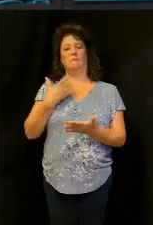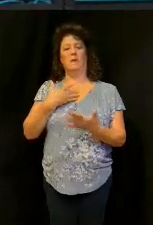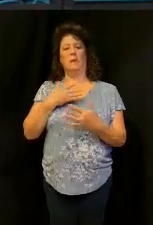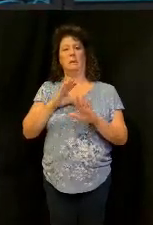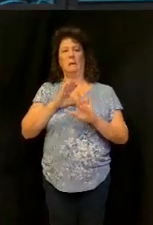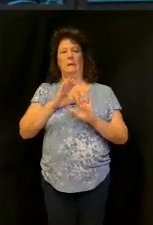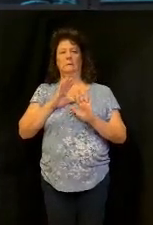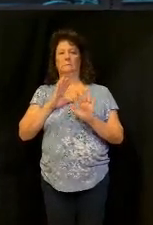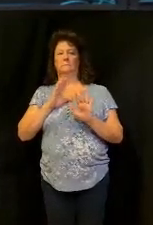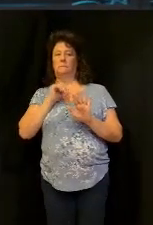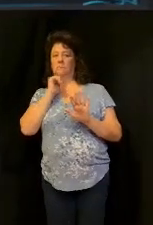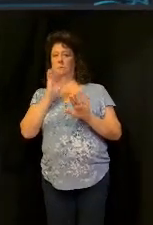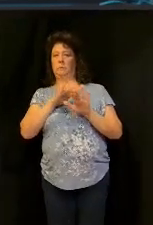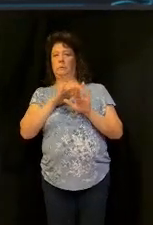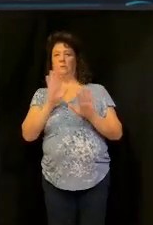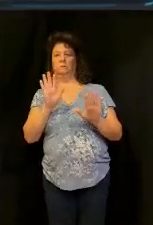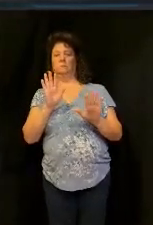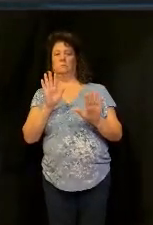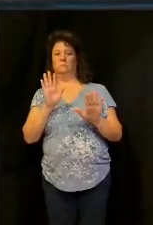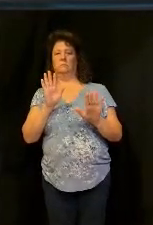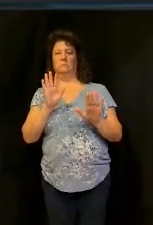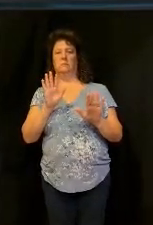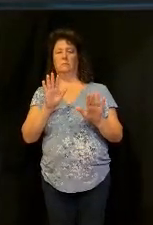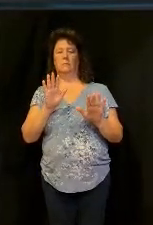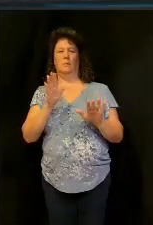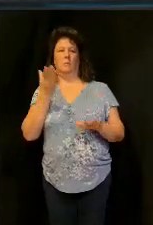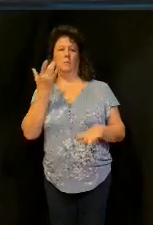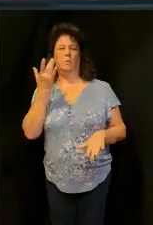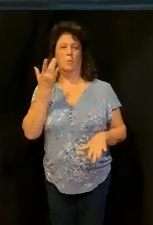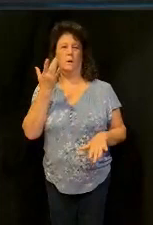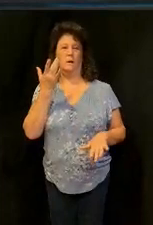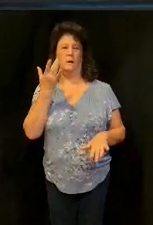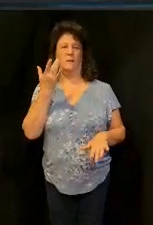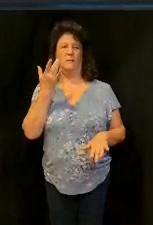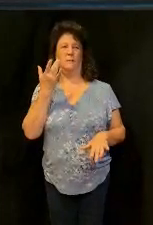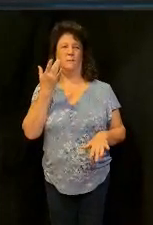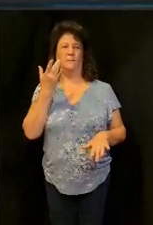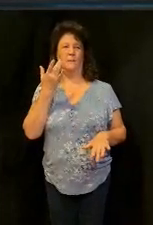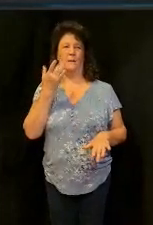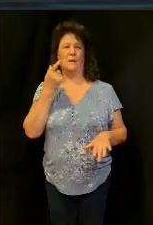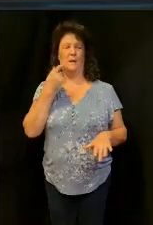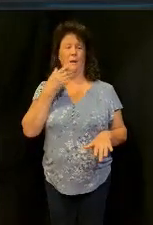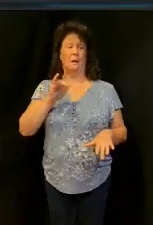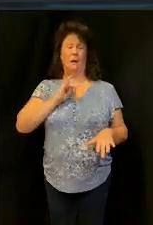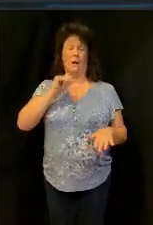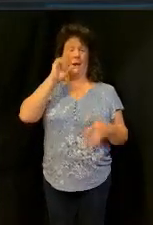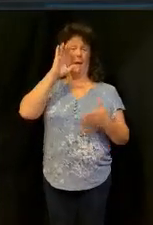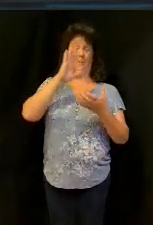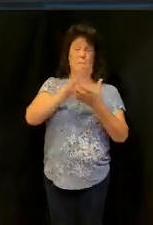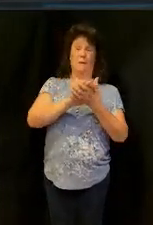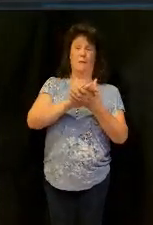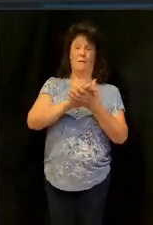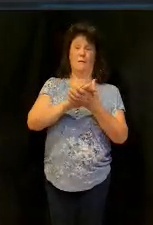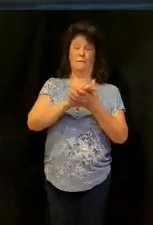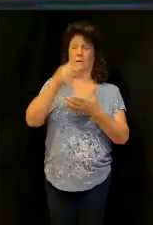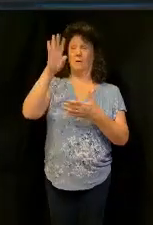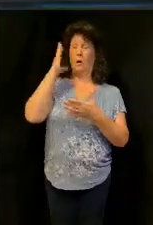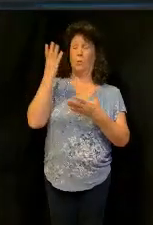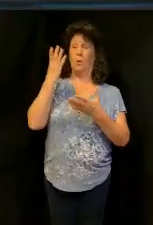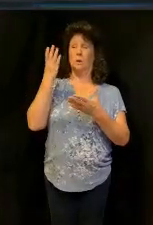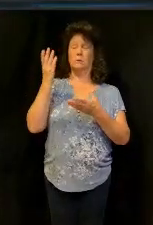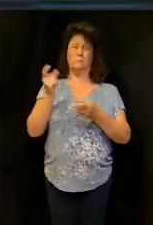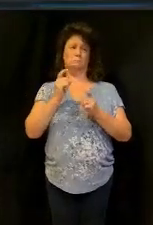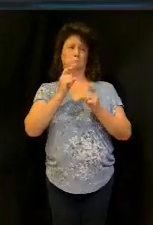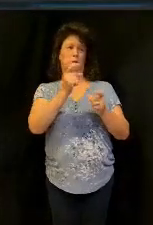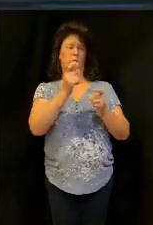and it's triggered because of the hyper-prosperity gospel that's preached, I believe in prosperity, I believe God wants to prosper me, I believe God wants to